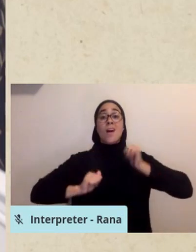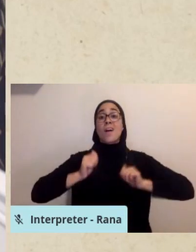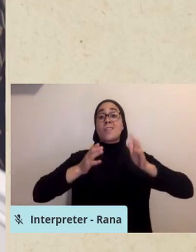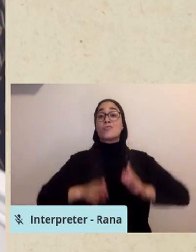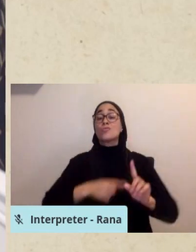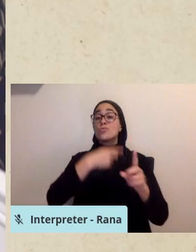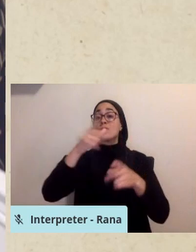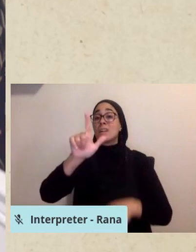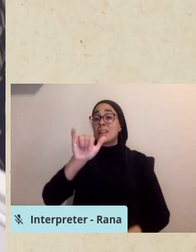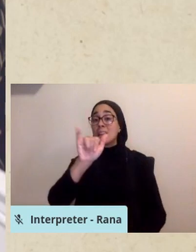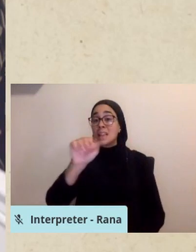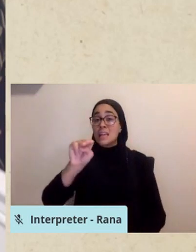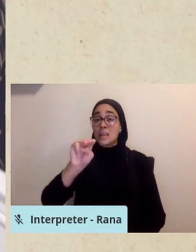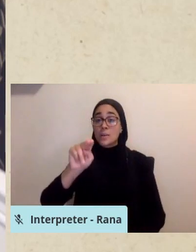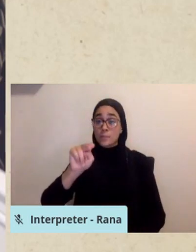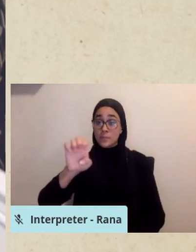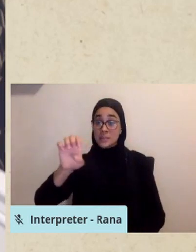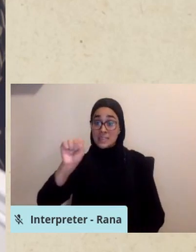a friend of his was raped.